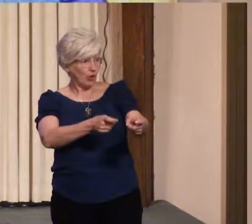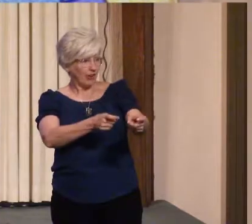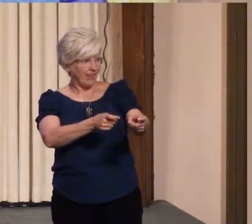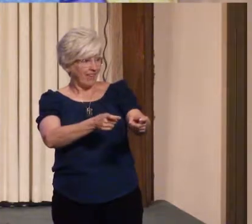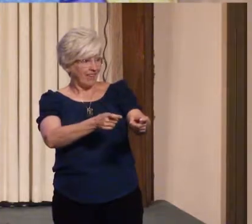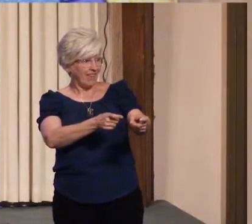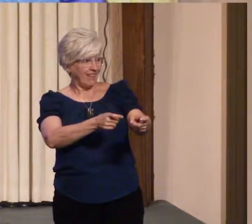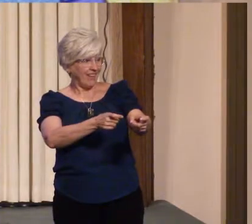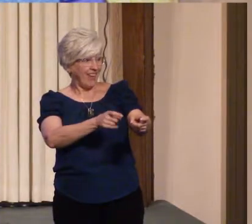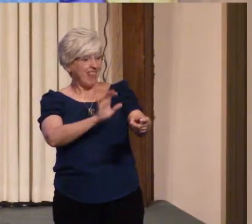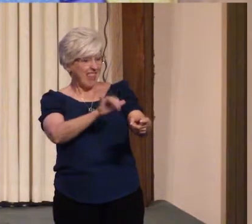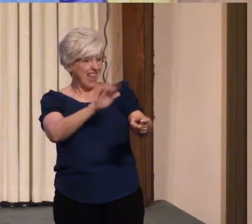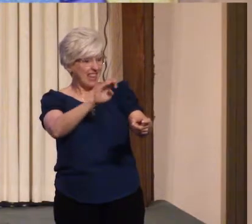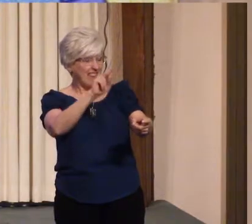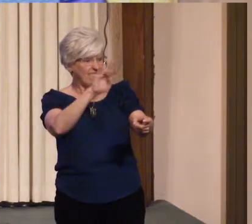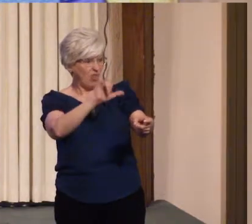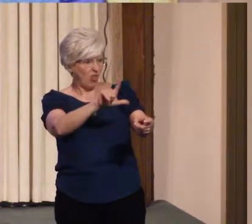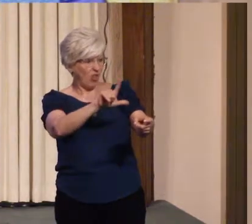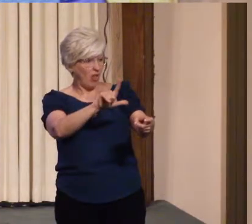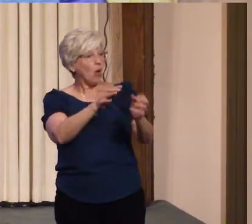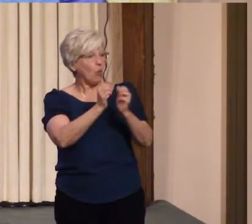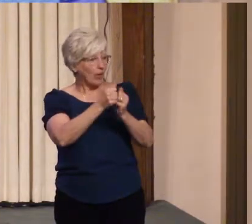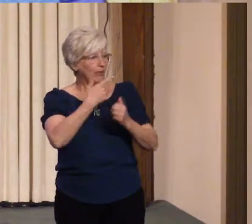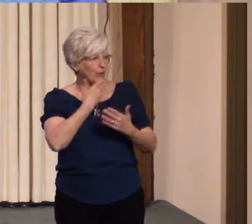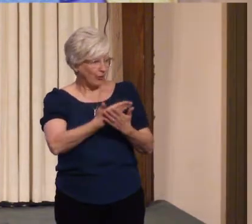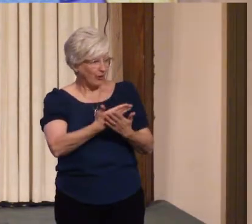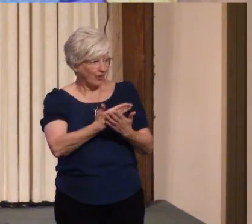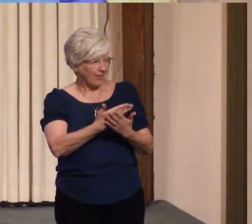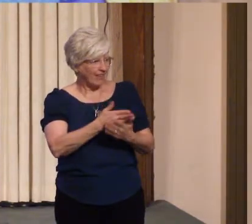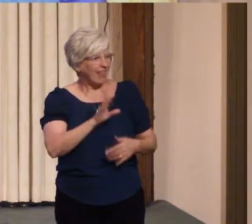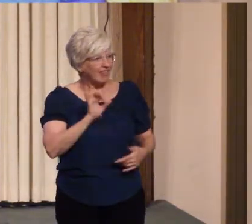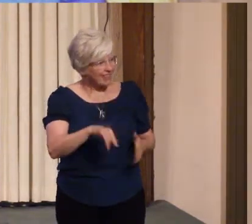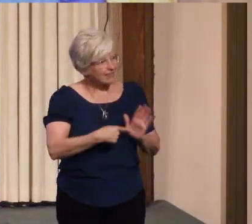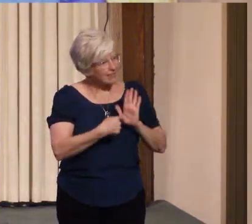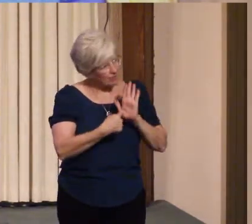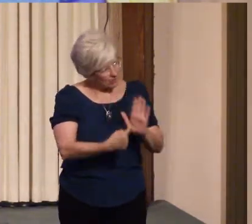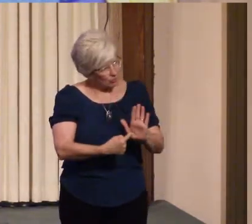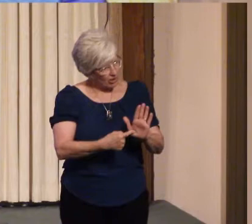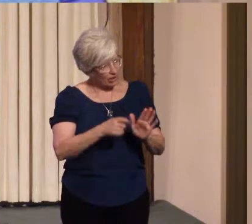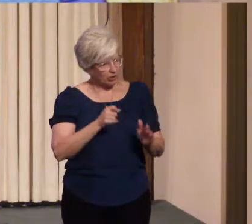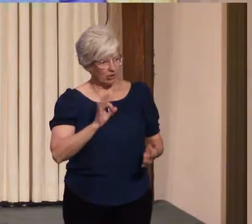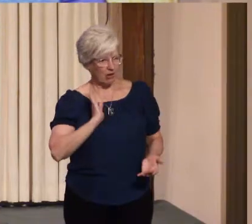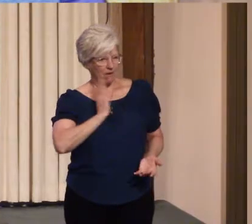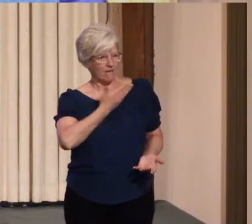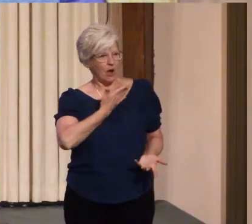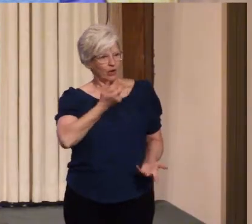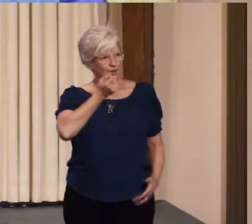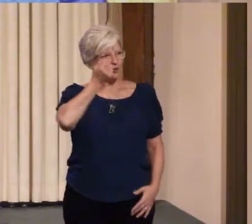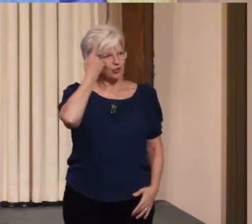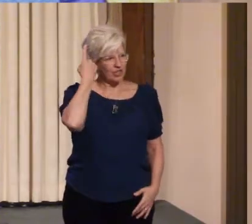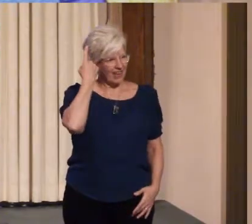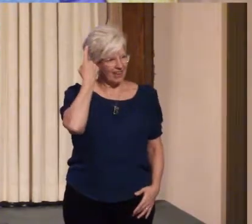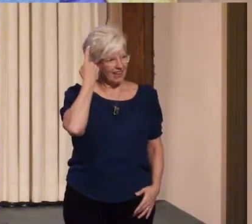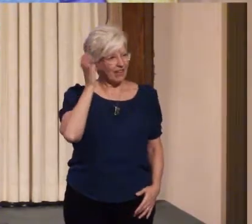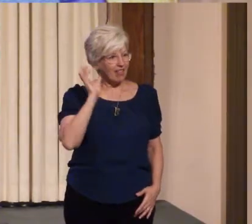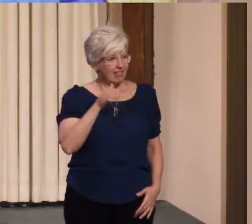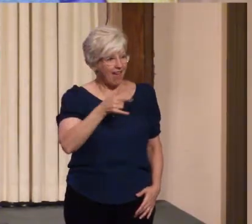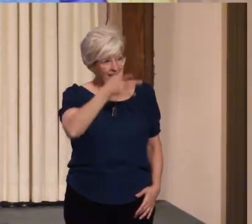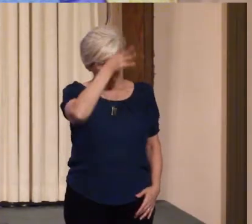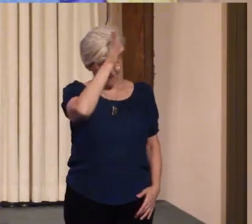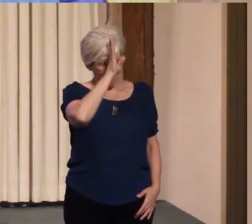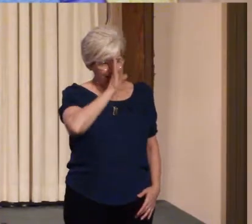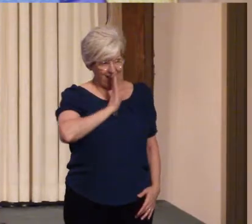because it is a demonstration of our understanding that God is in all